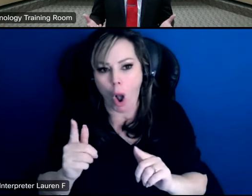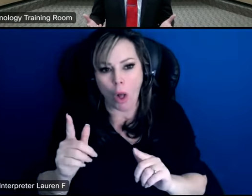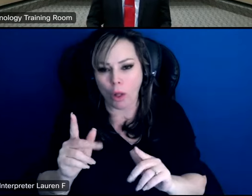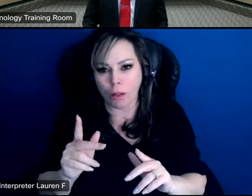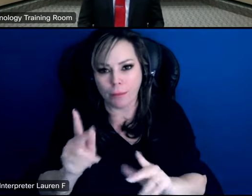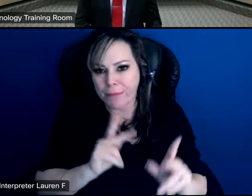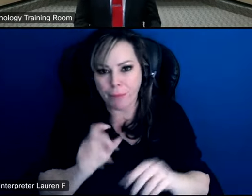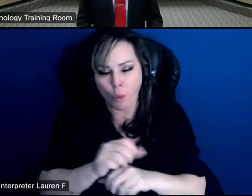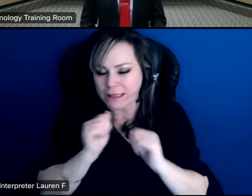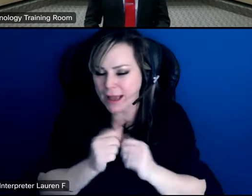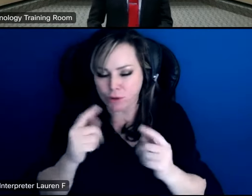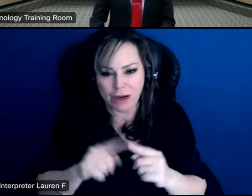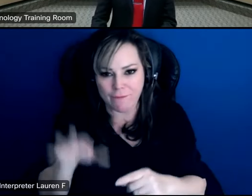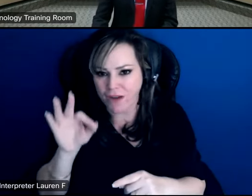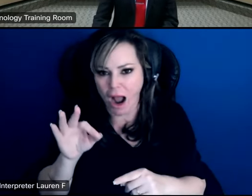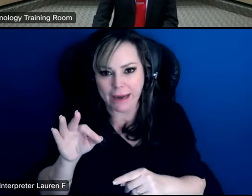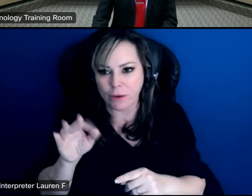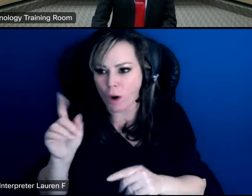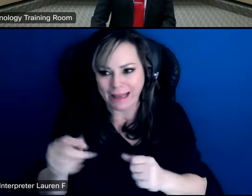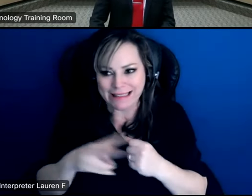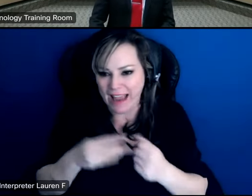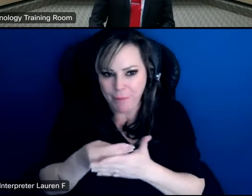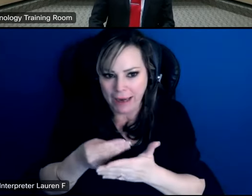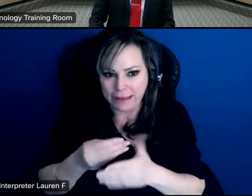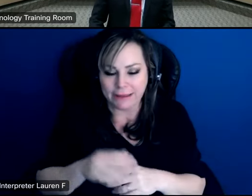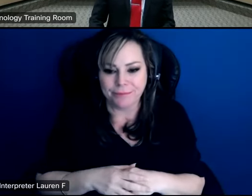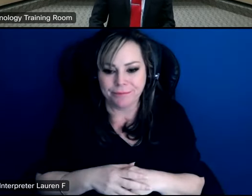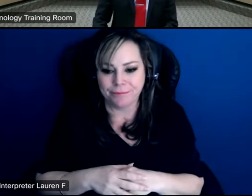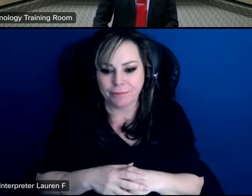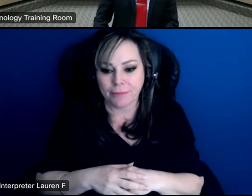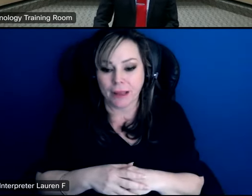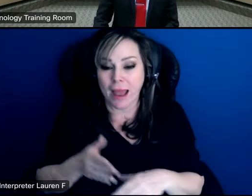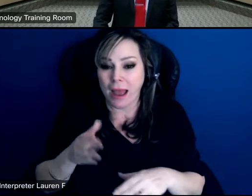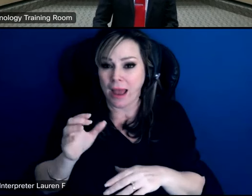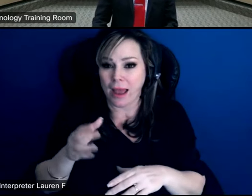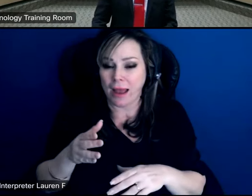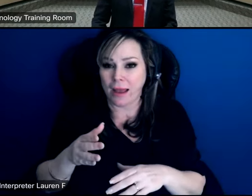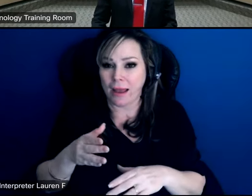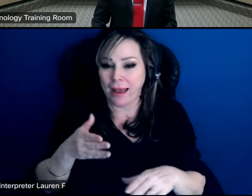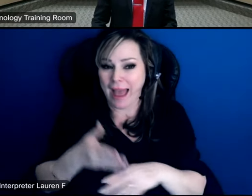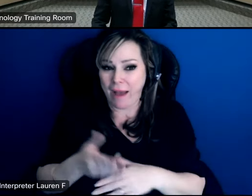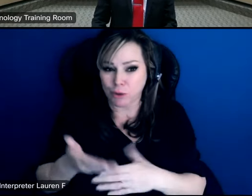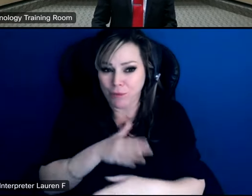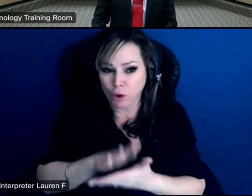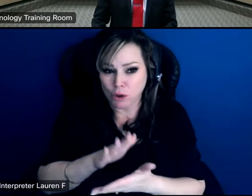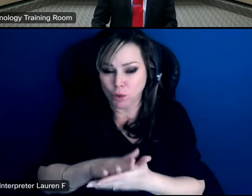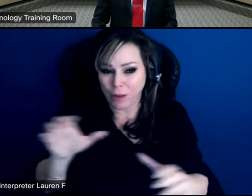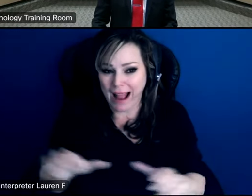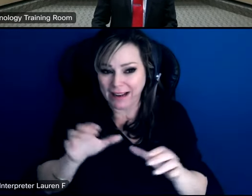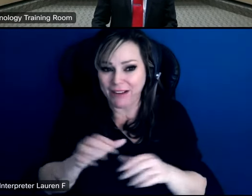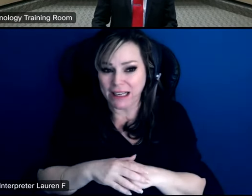toward together to try to find savings i don't know that extracurricular teams or groups will necessarily notice